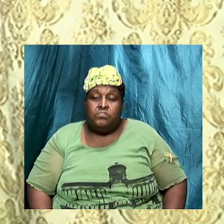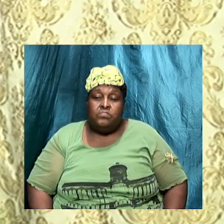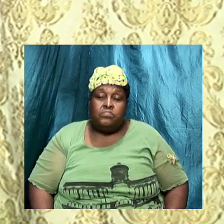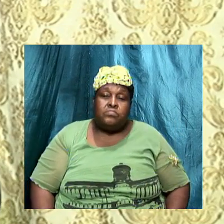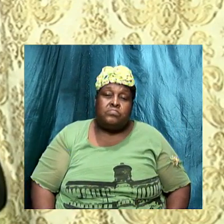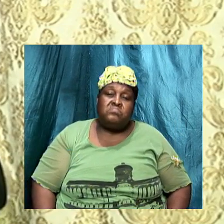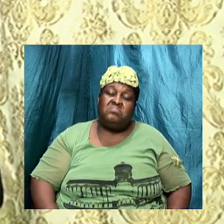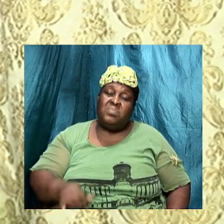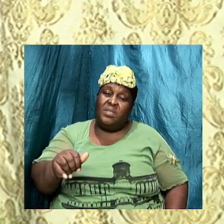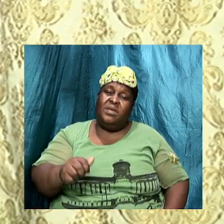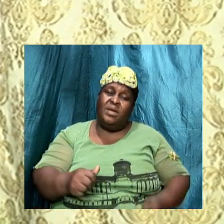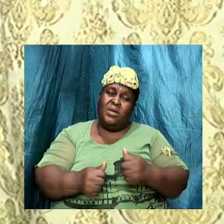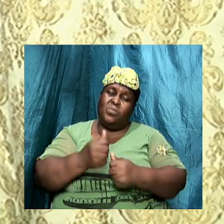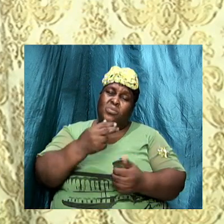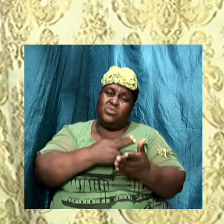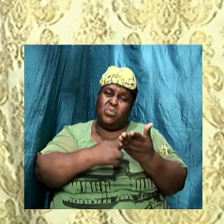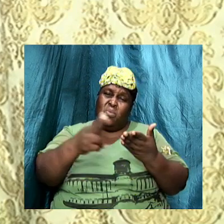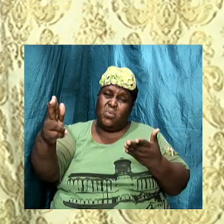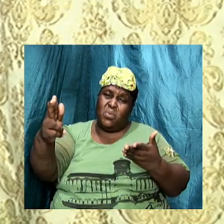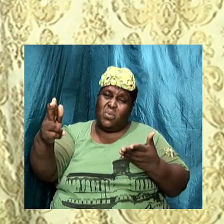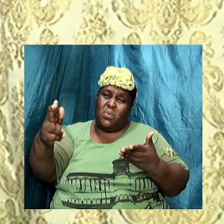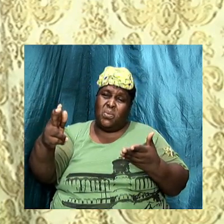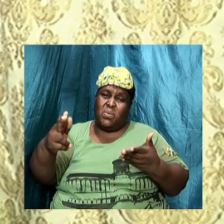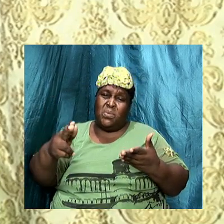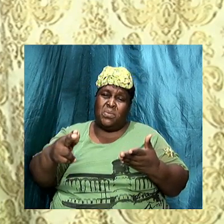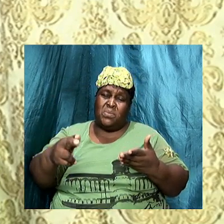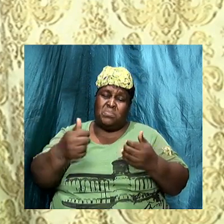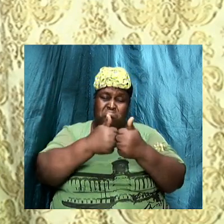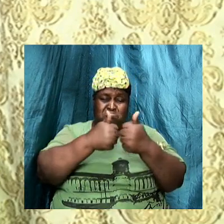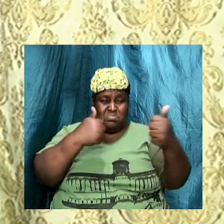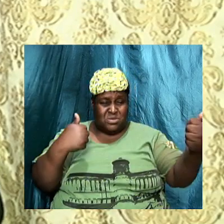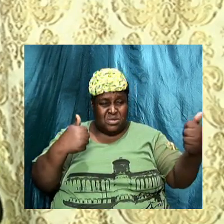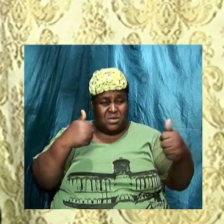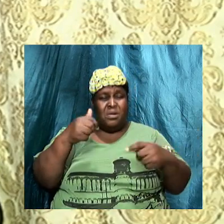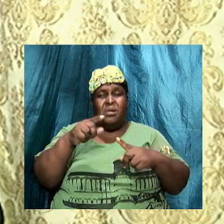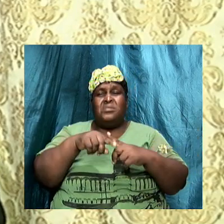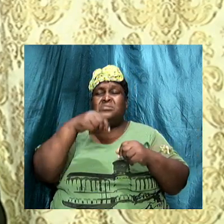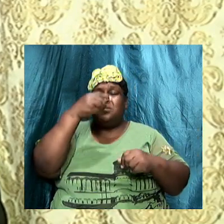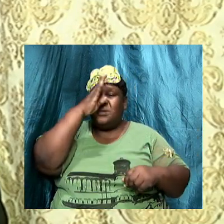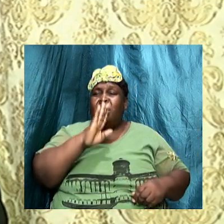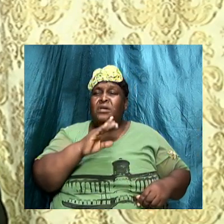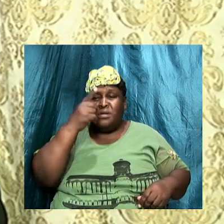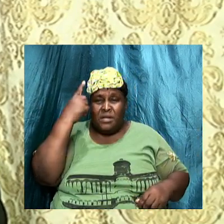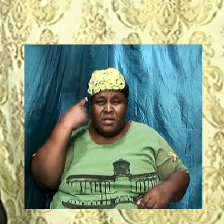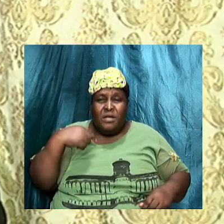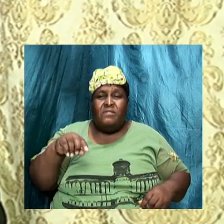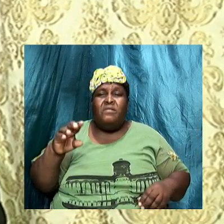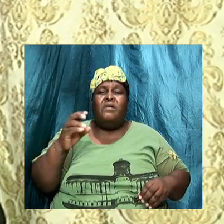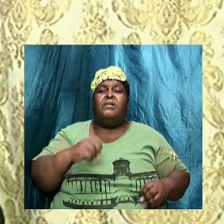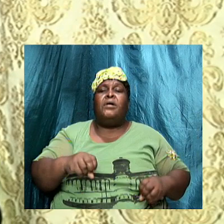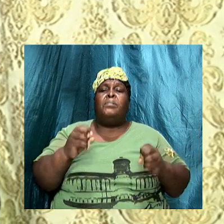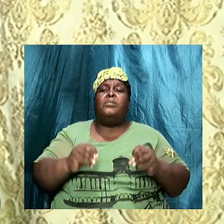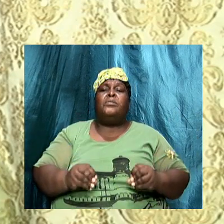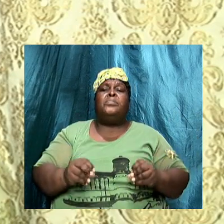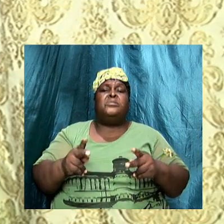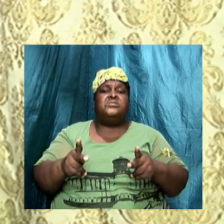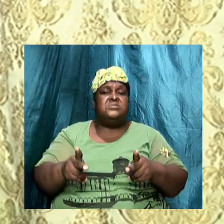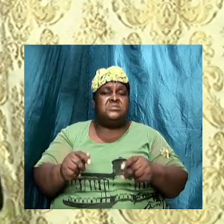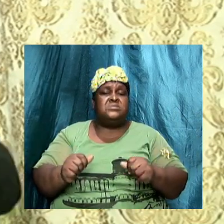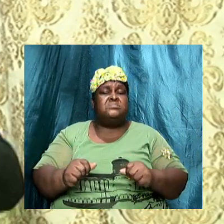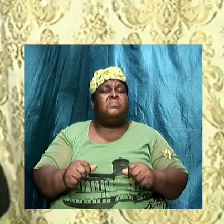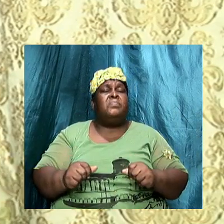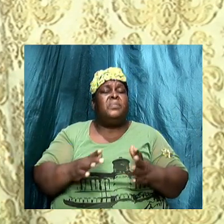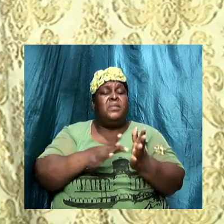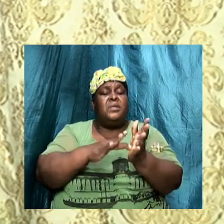that which is holy is separated unto God for a possession. The Bible